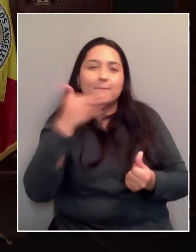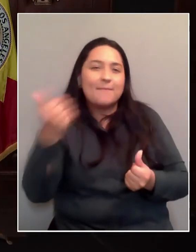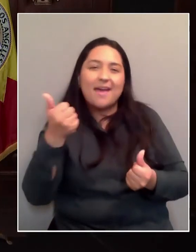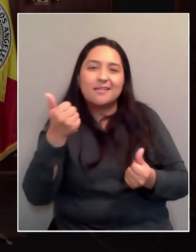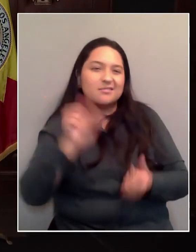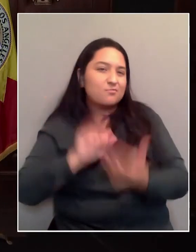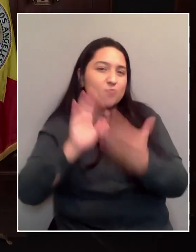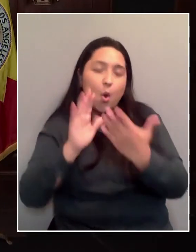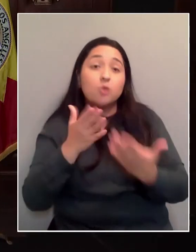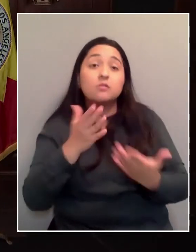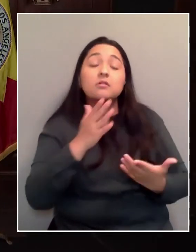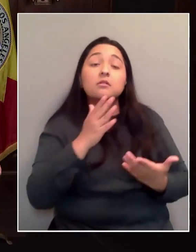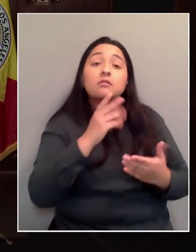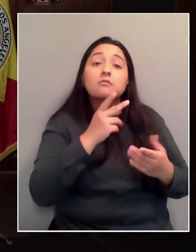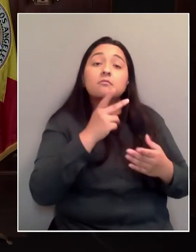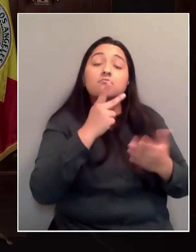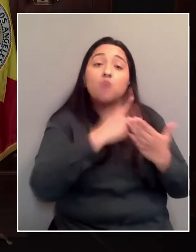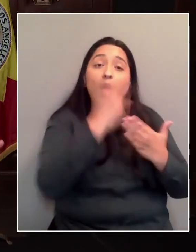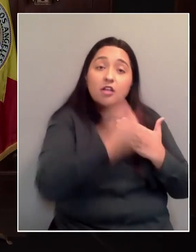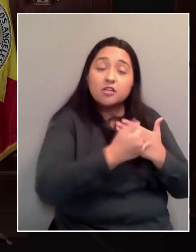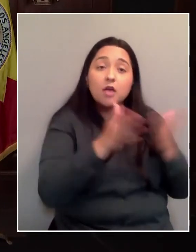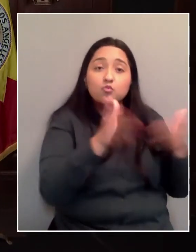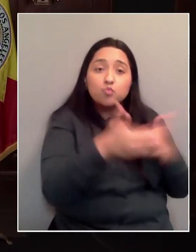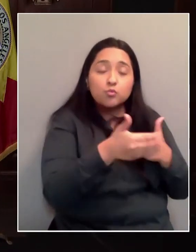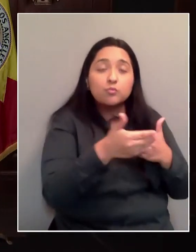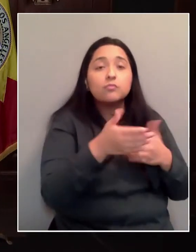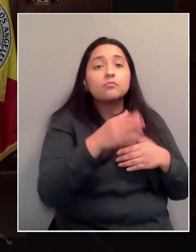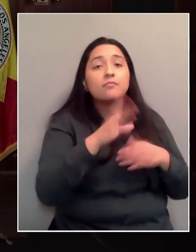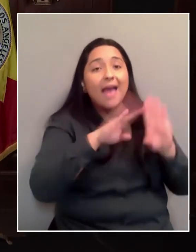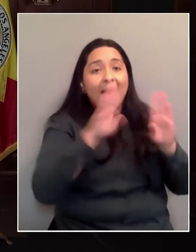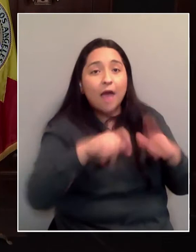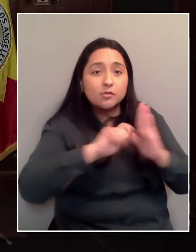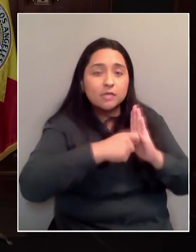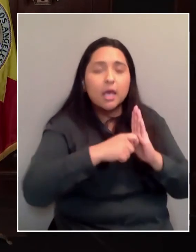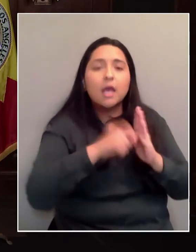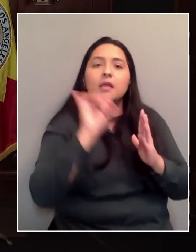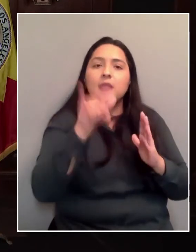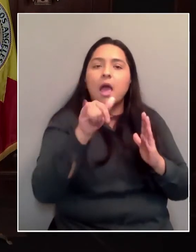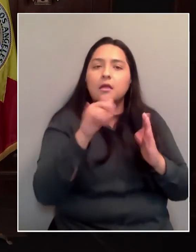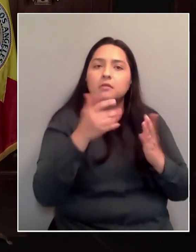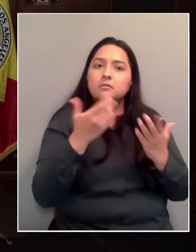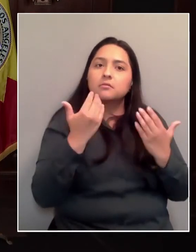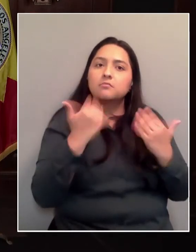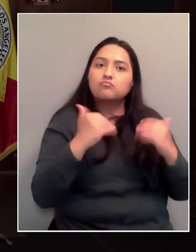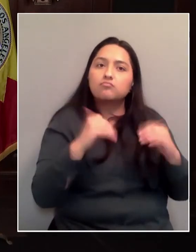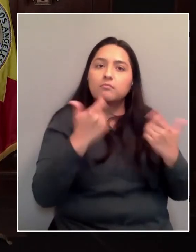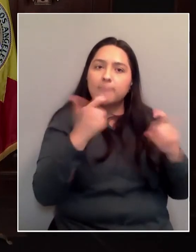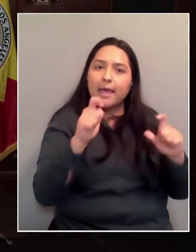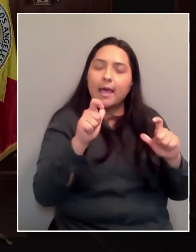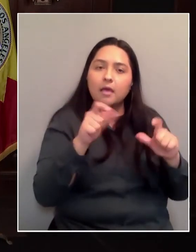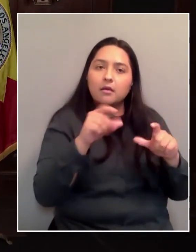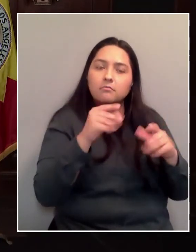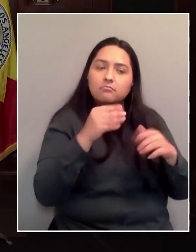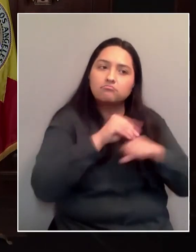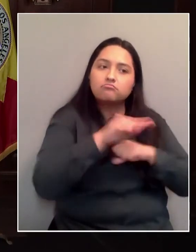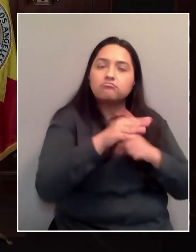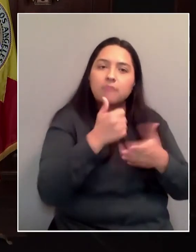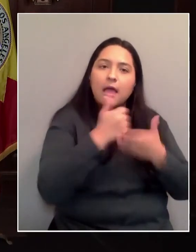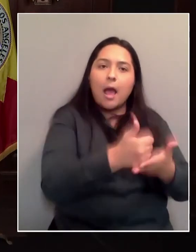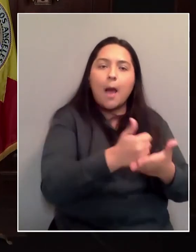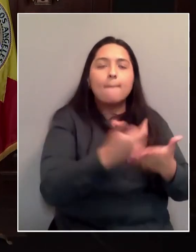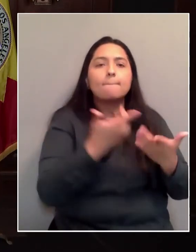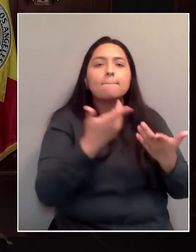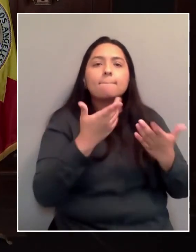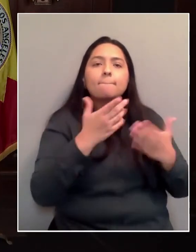buildings to be acquired, figuring out ways to do things like our housing challenge has and some of our council members are doing, from tiny home villages